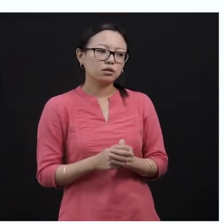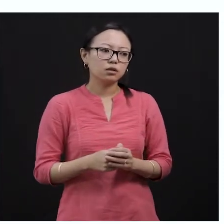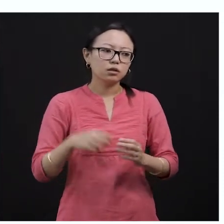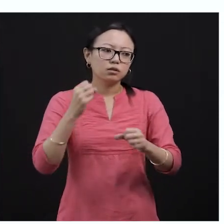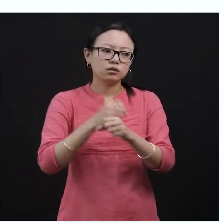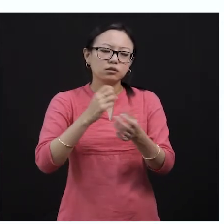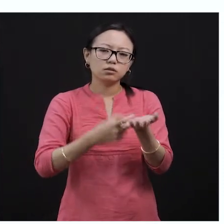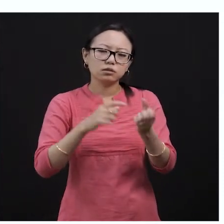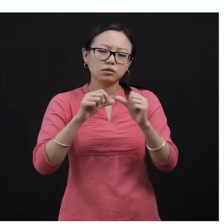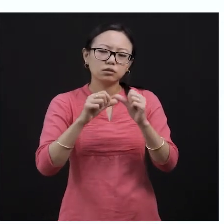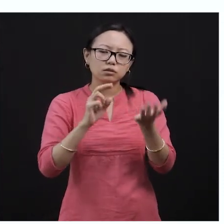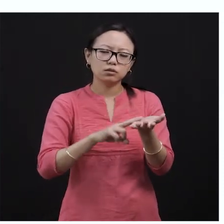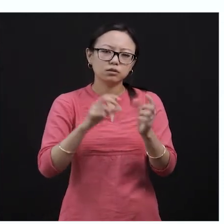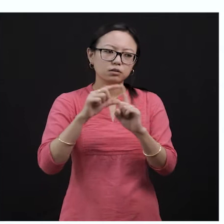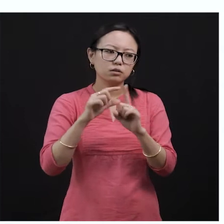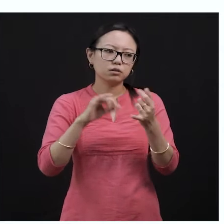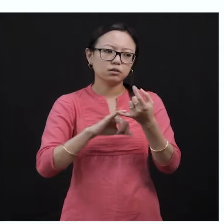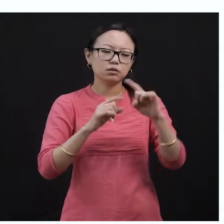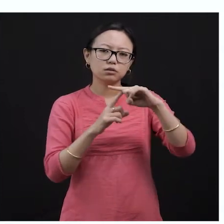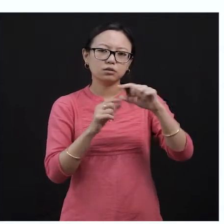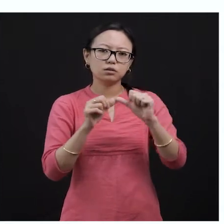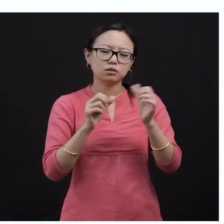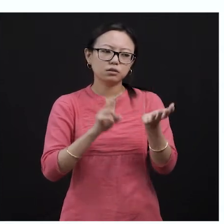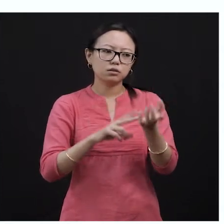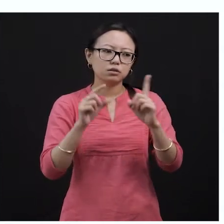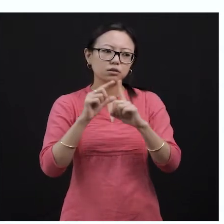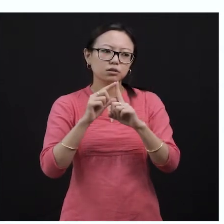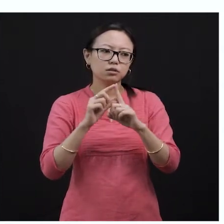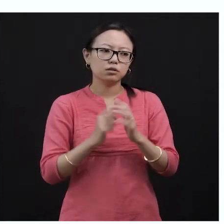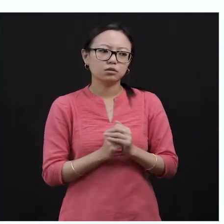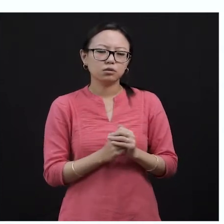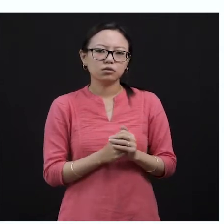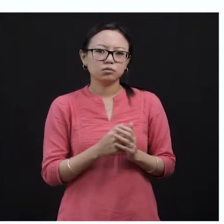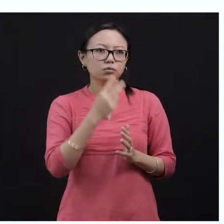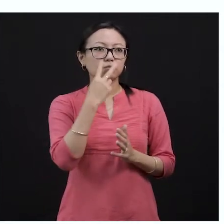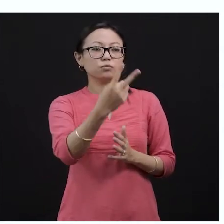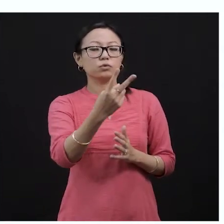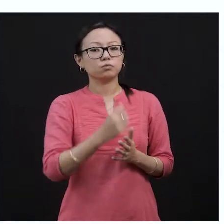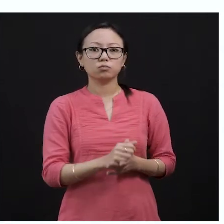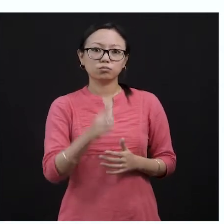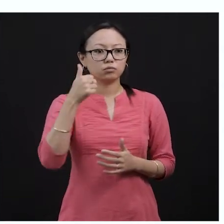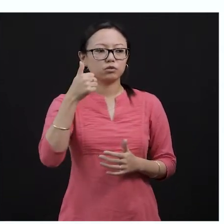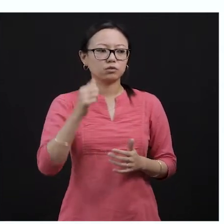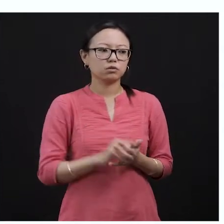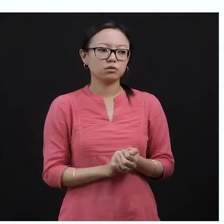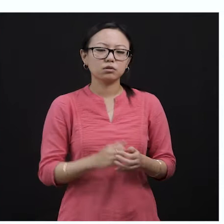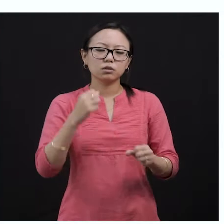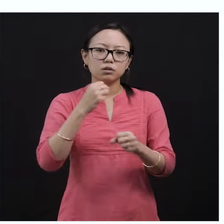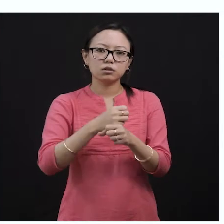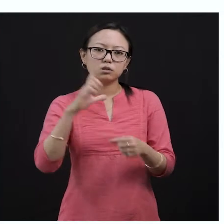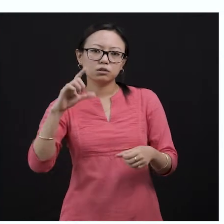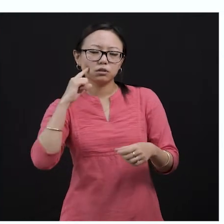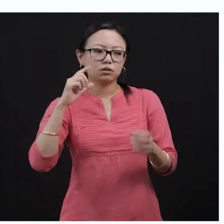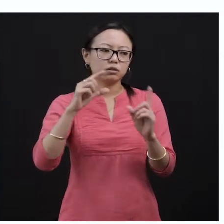moving smoothly, gliding, moving smoothly, City, climbed clump, clump group, a camp